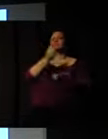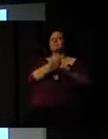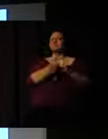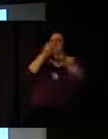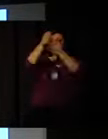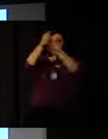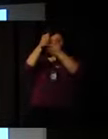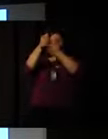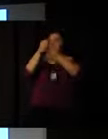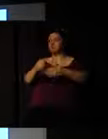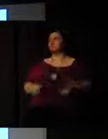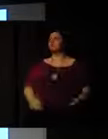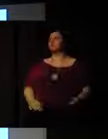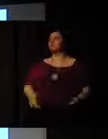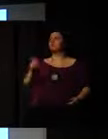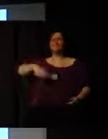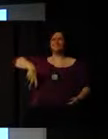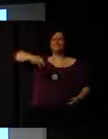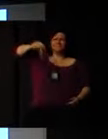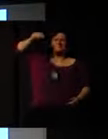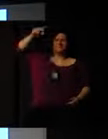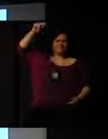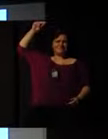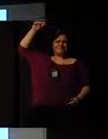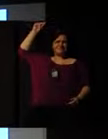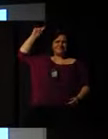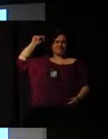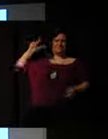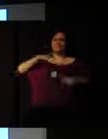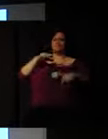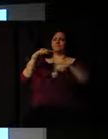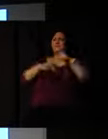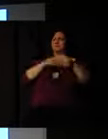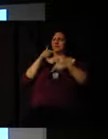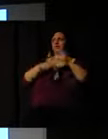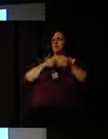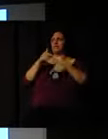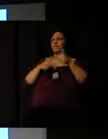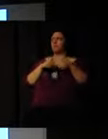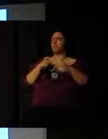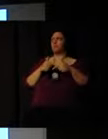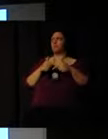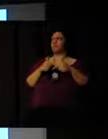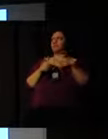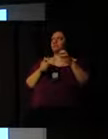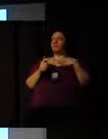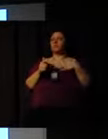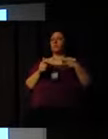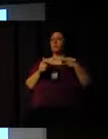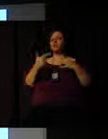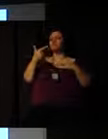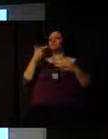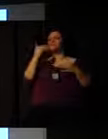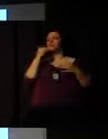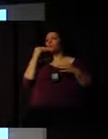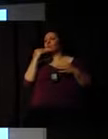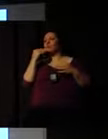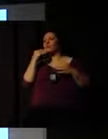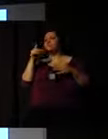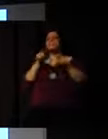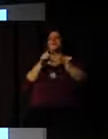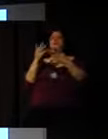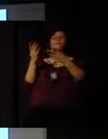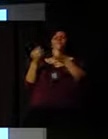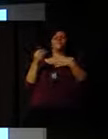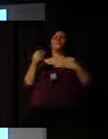working with disadvantaged people. And they have a number of volunteer organizations around the world. Let's look at